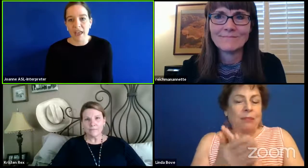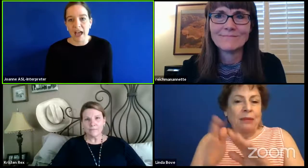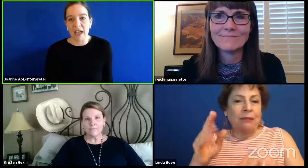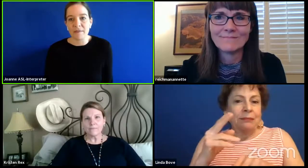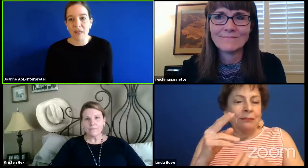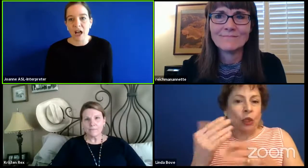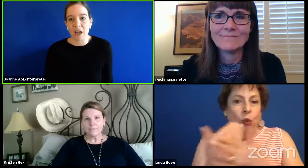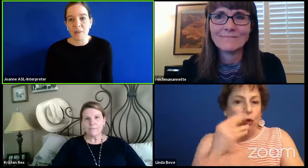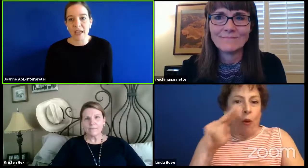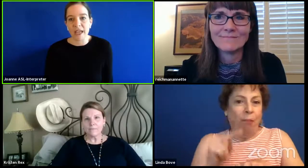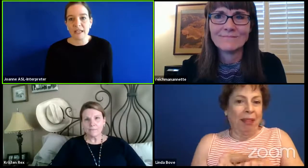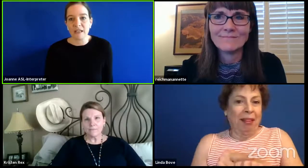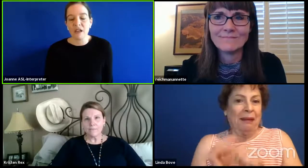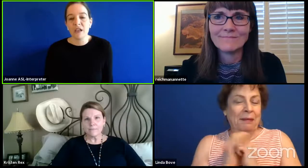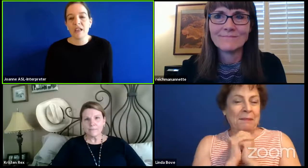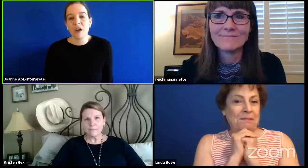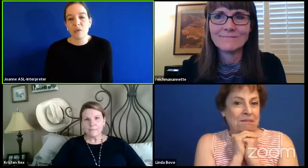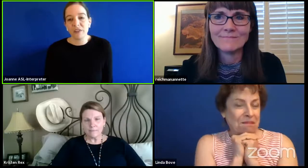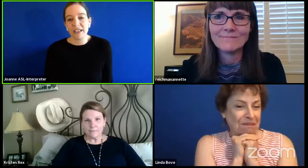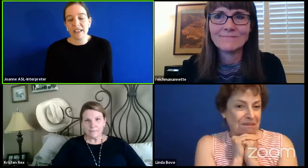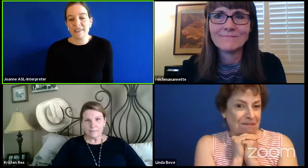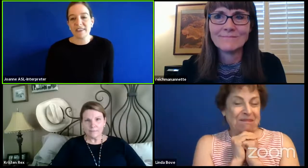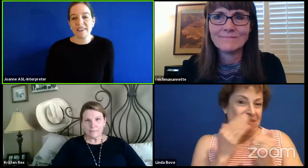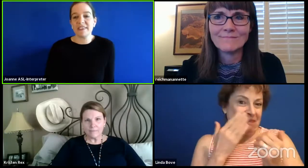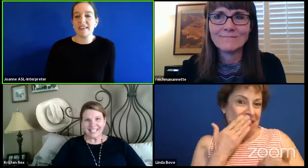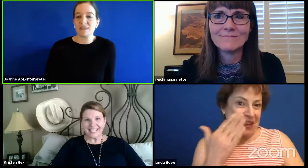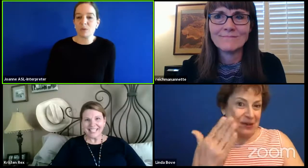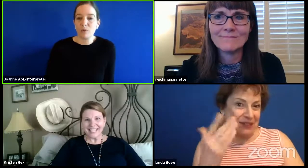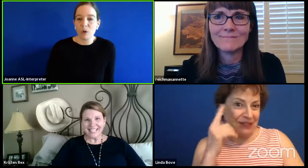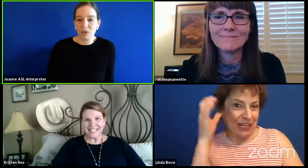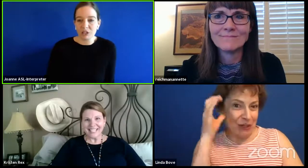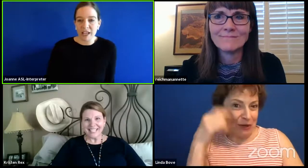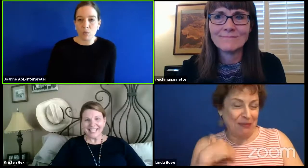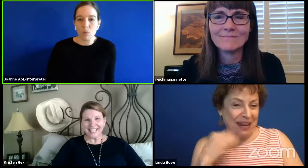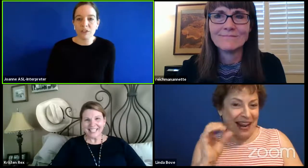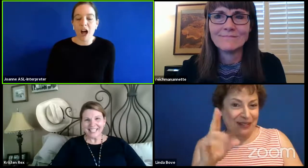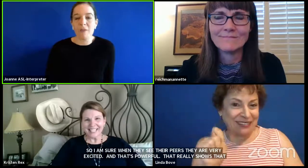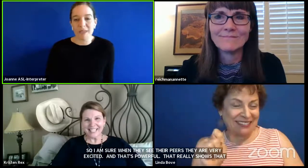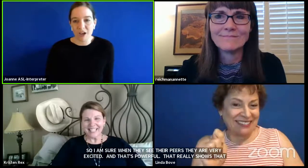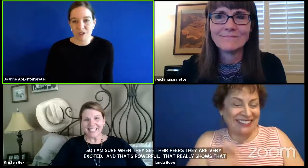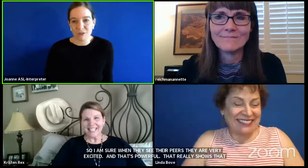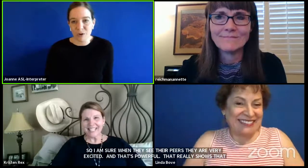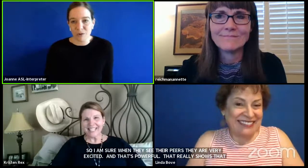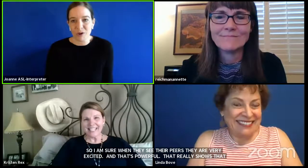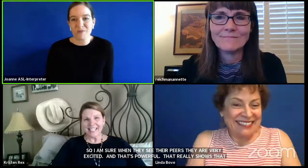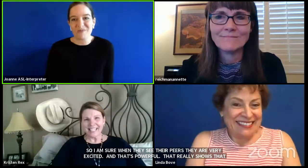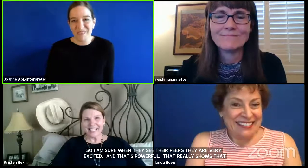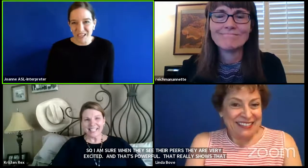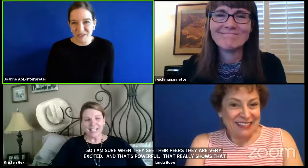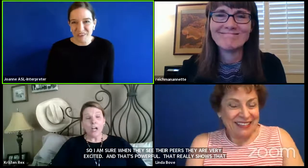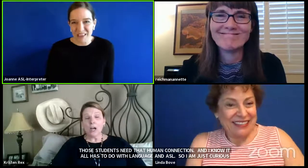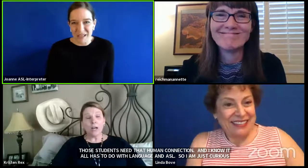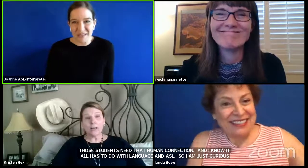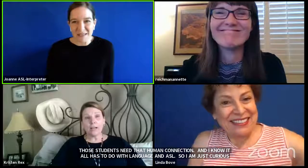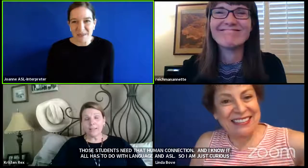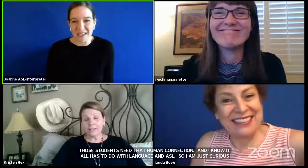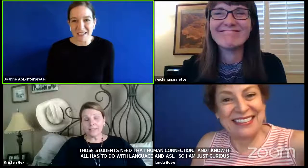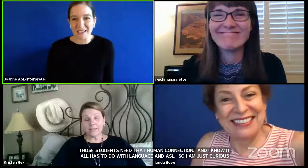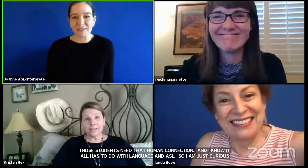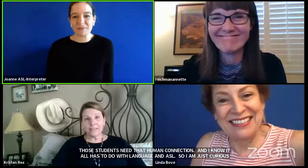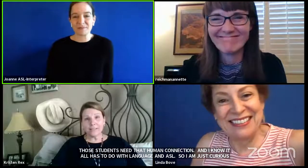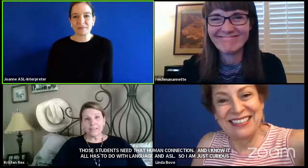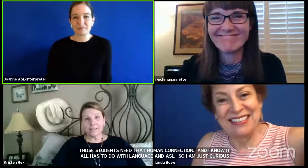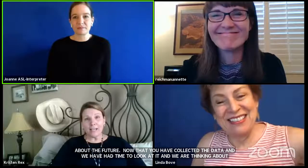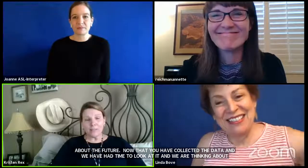about that. Um, and hopefully this remote learning will not be our new normal. Thank you for letting me